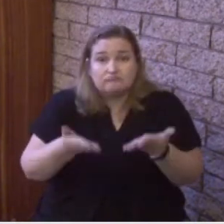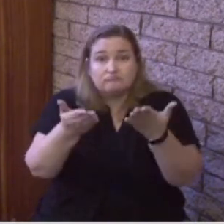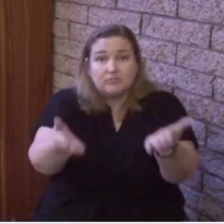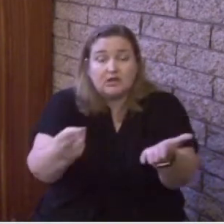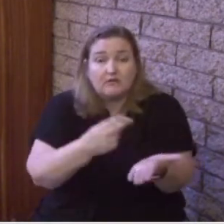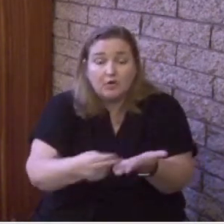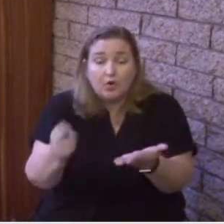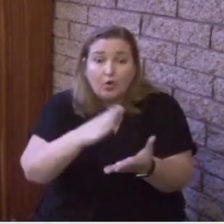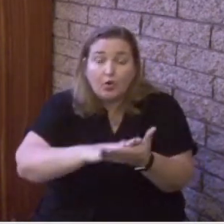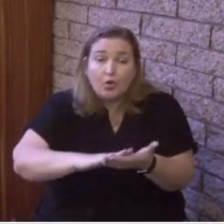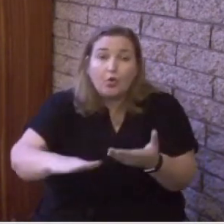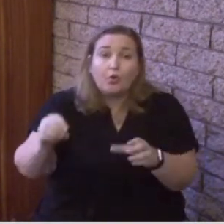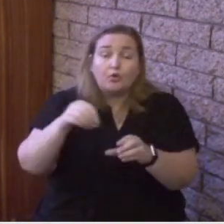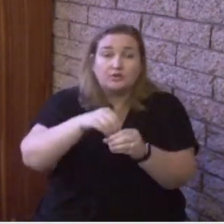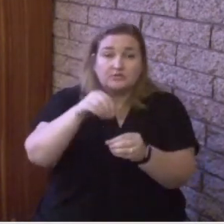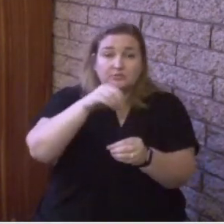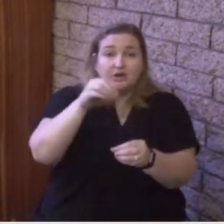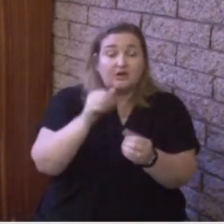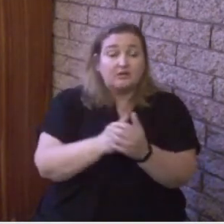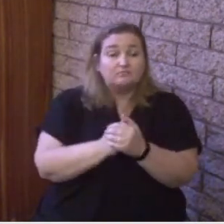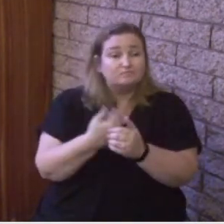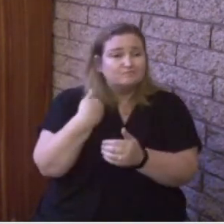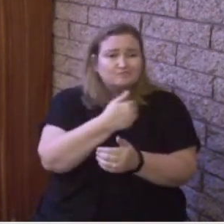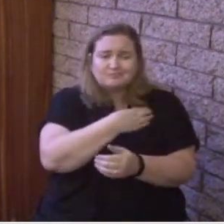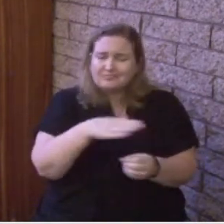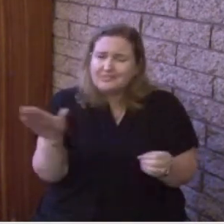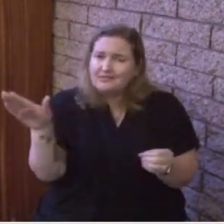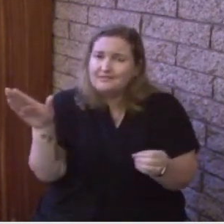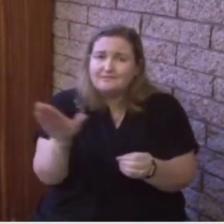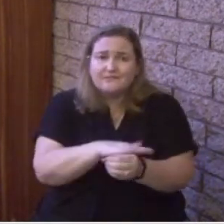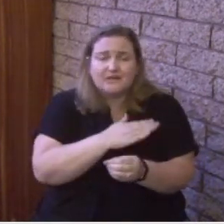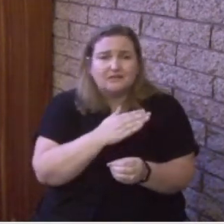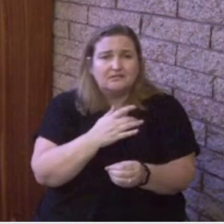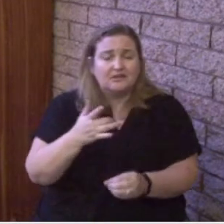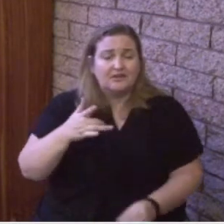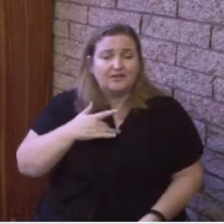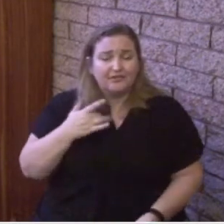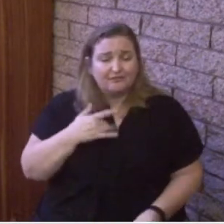could be filled and feel the very presence of God.